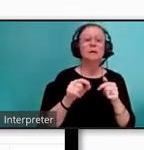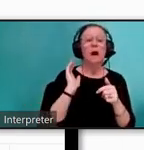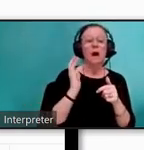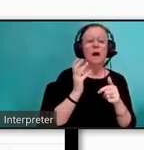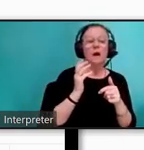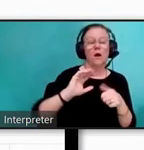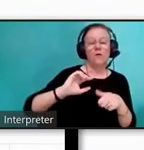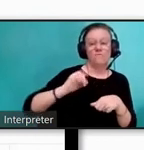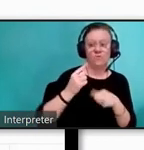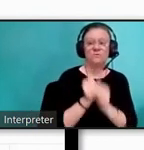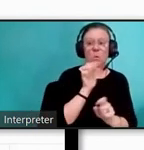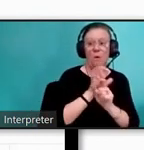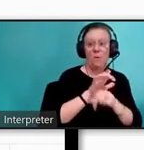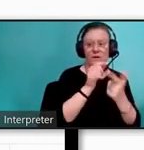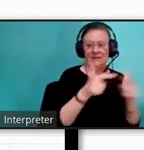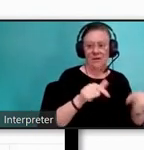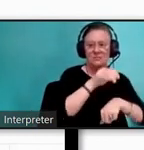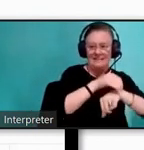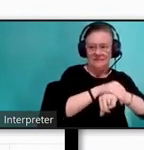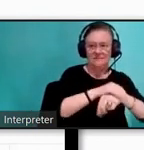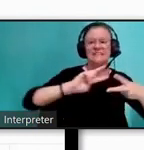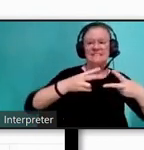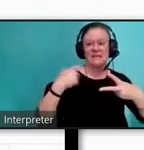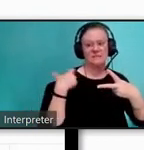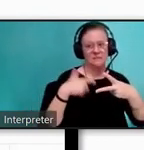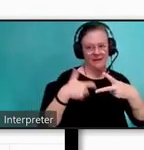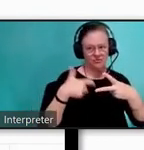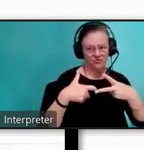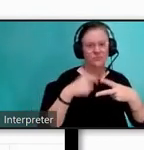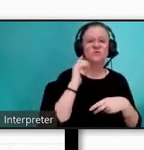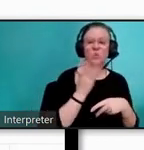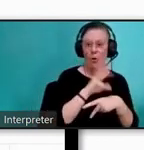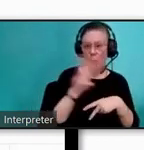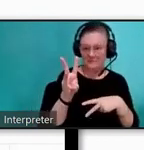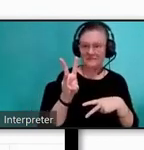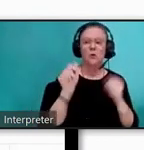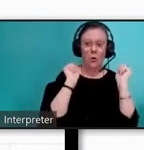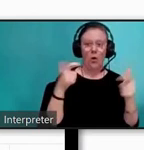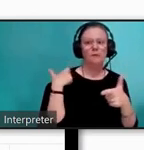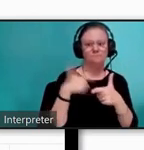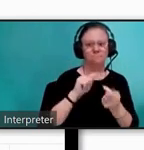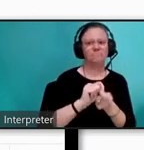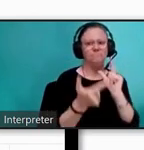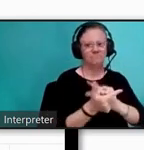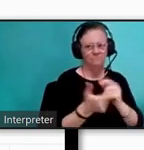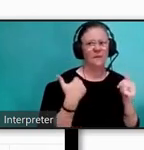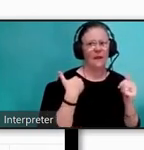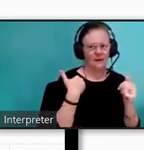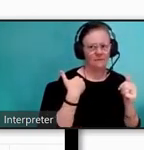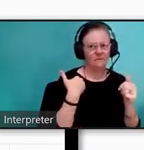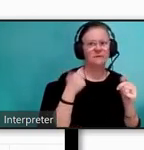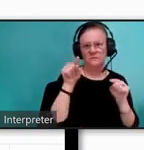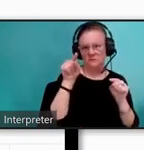translations on all of our timetables. In a 2019 Rider survey, which included a Spanish